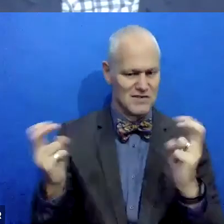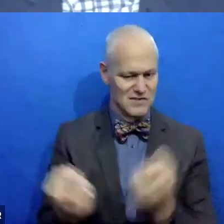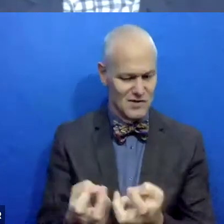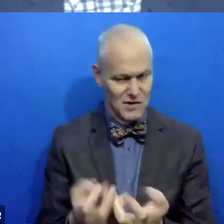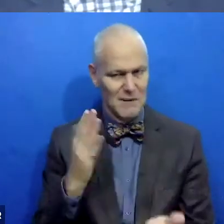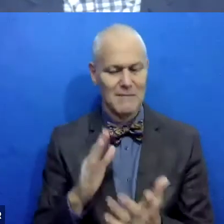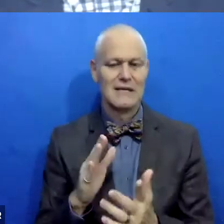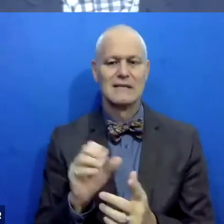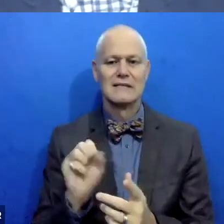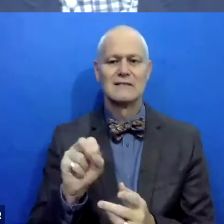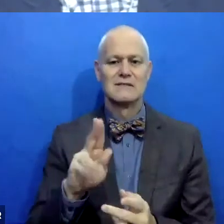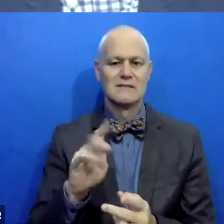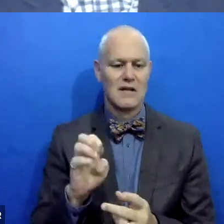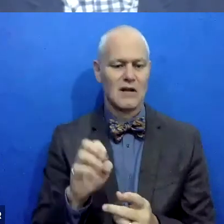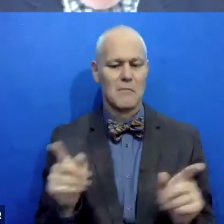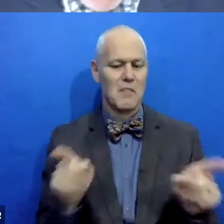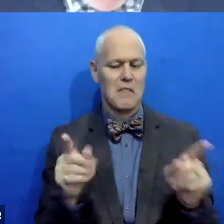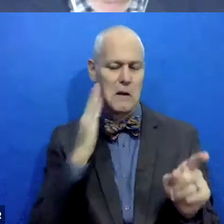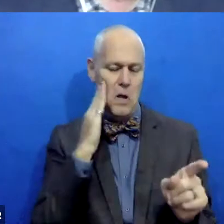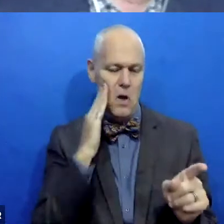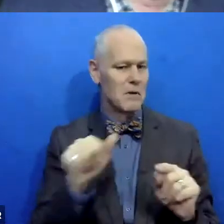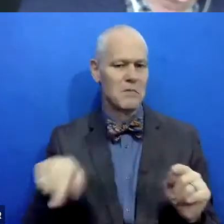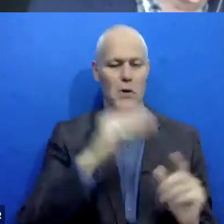only the involved parties would pick up on?